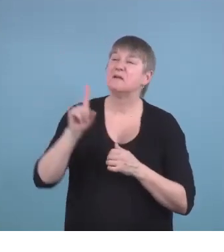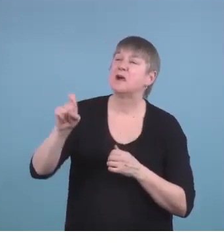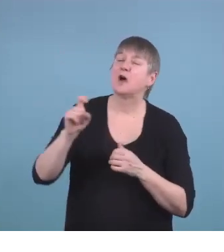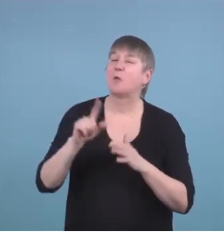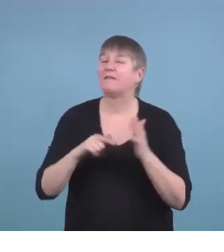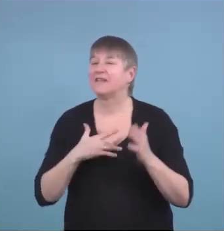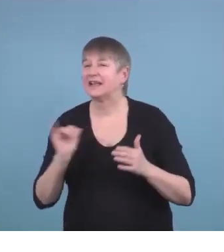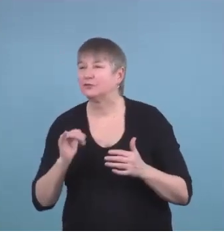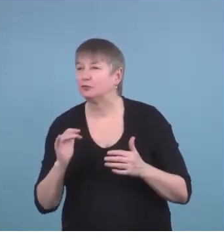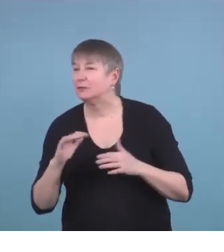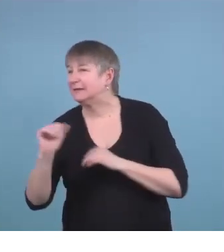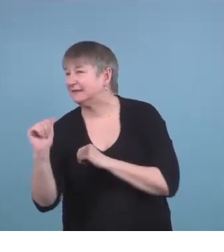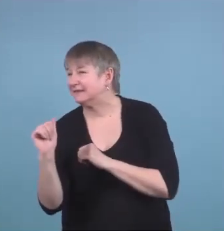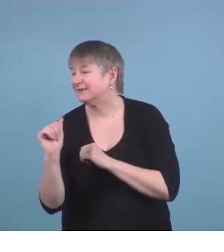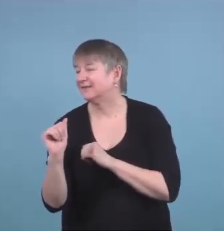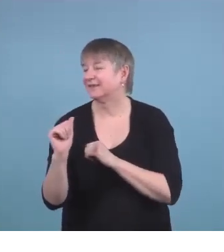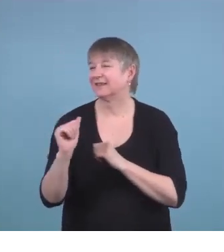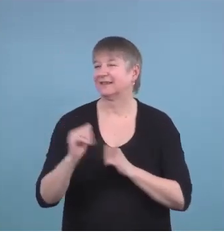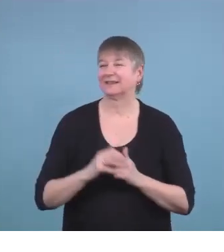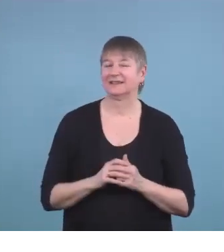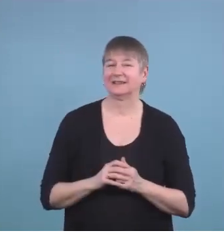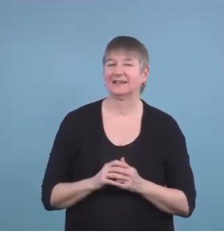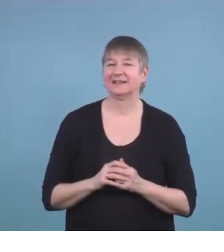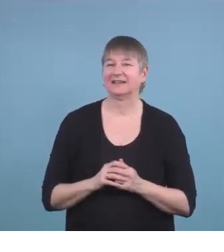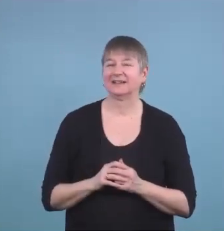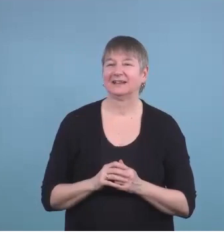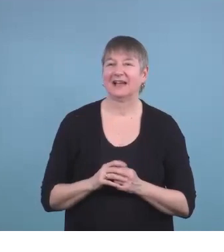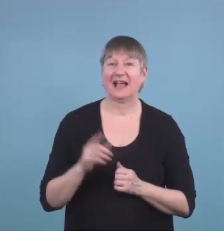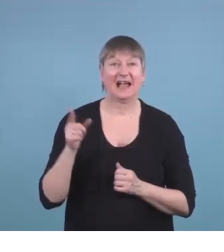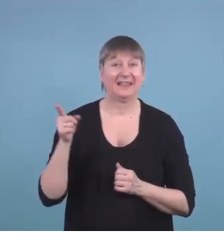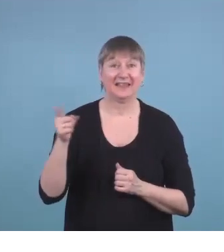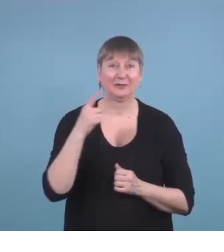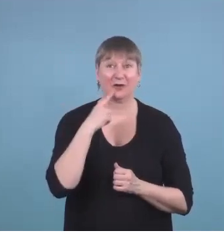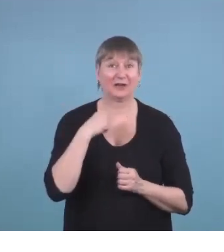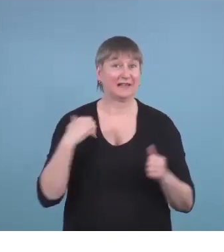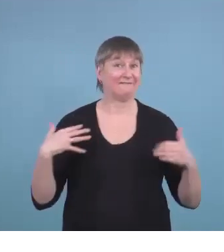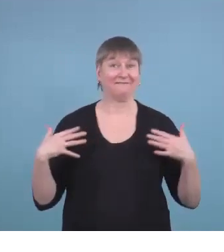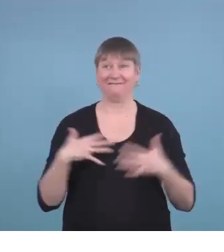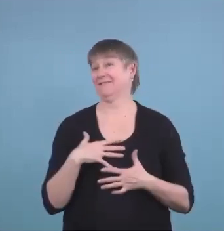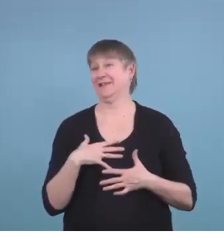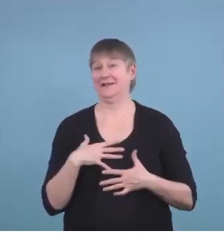um and they were terrified of leaving their friends